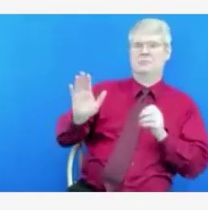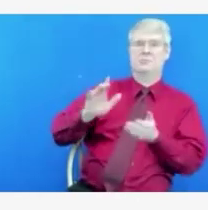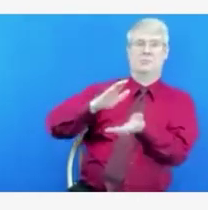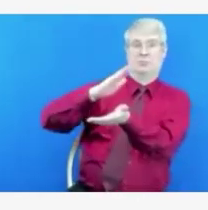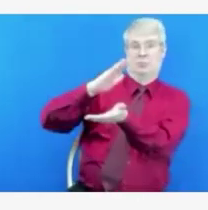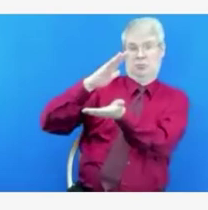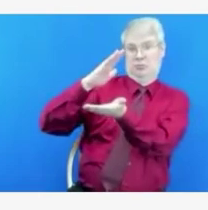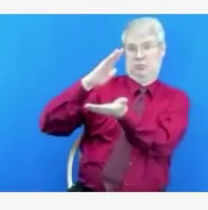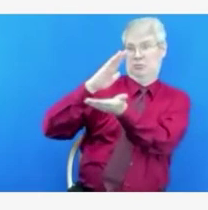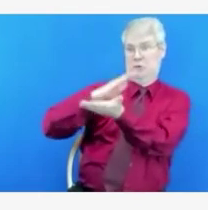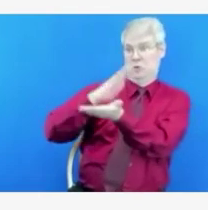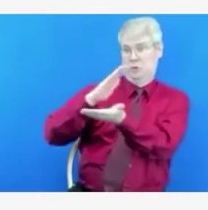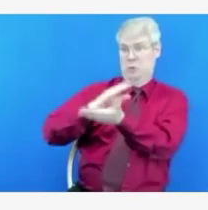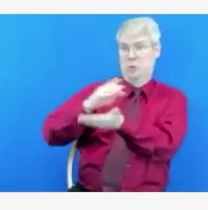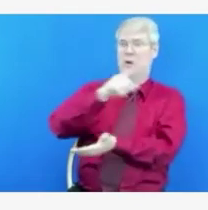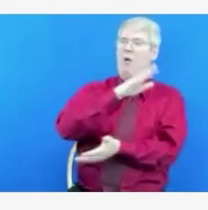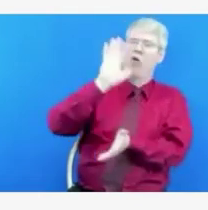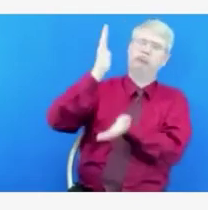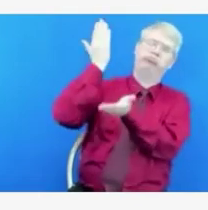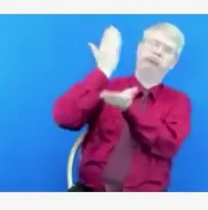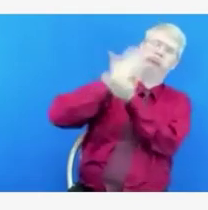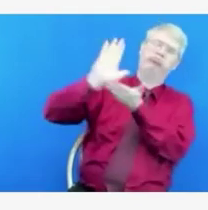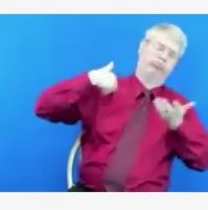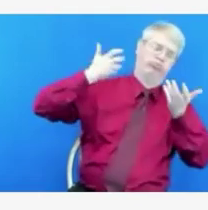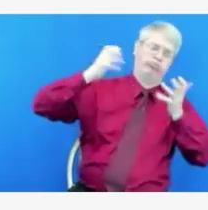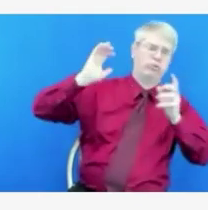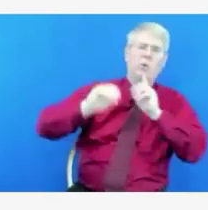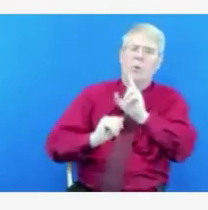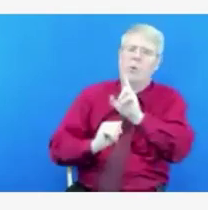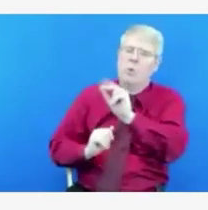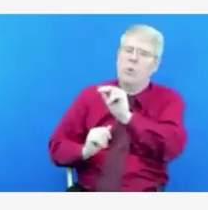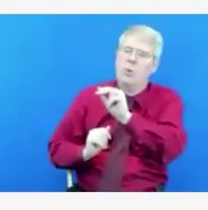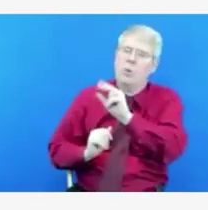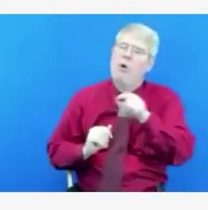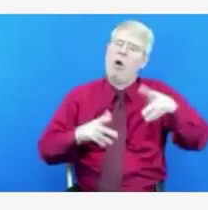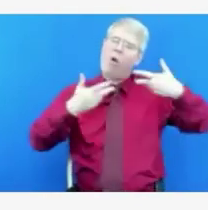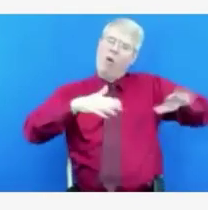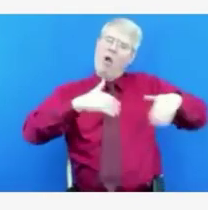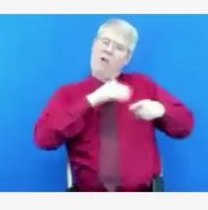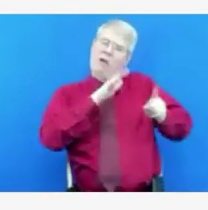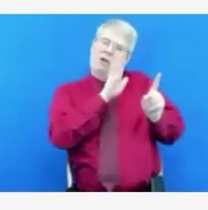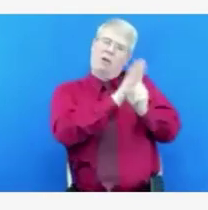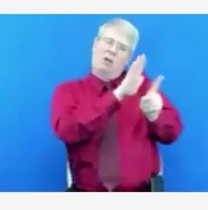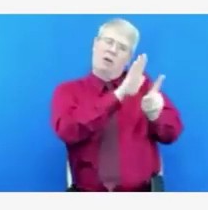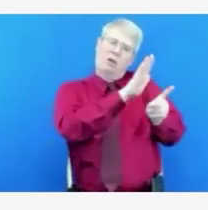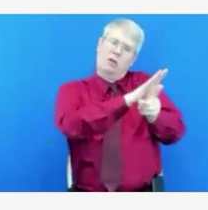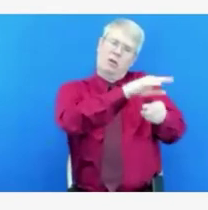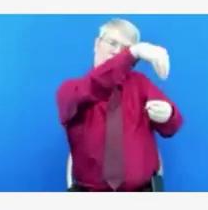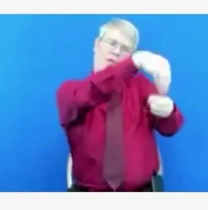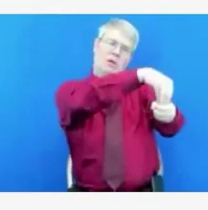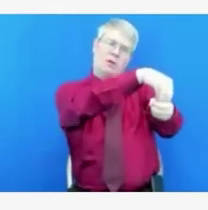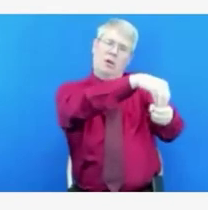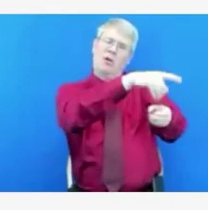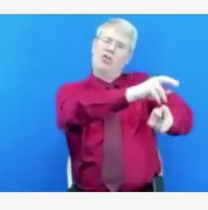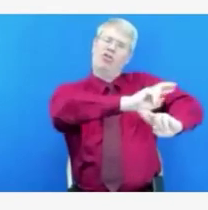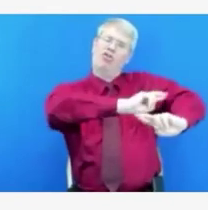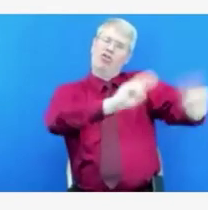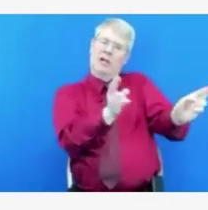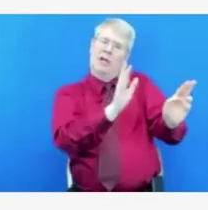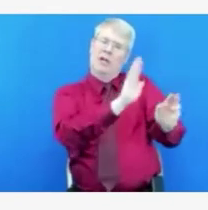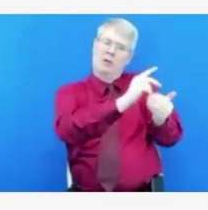need to take advantage of the money that's available. So they already had, you know, working, they were already working with some local vendors, for example,